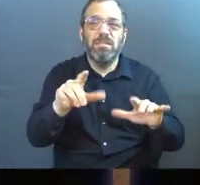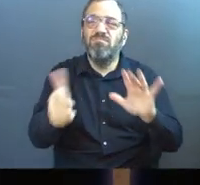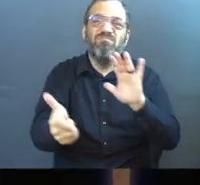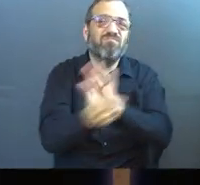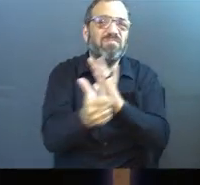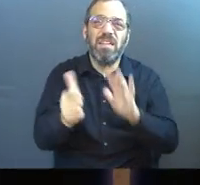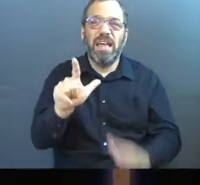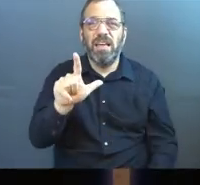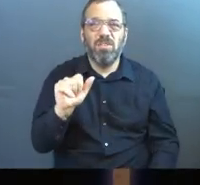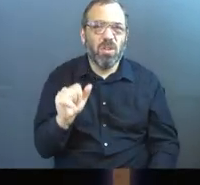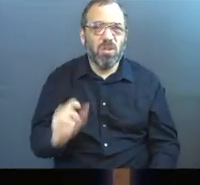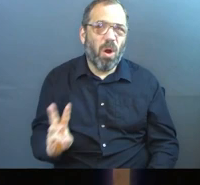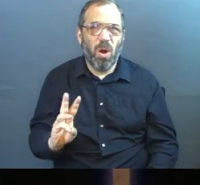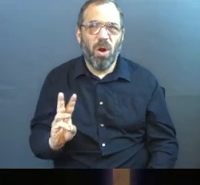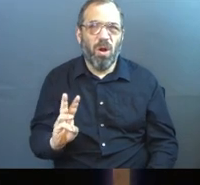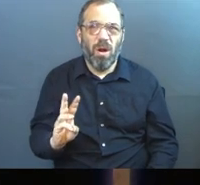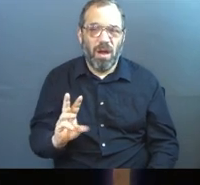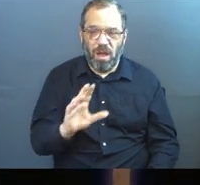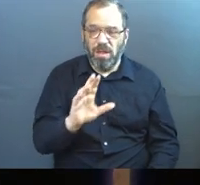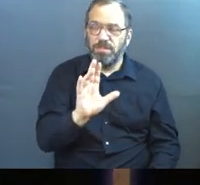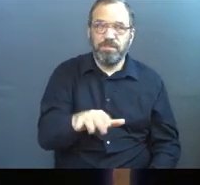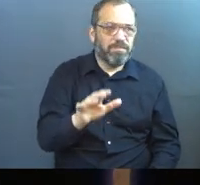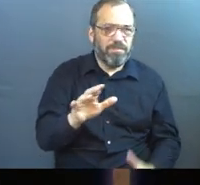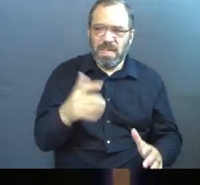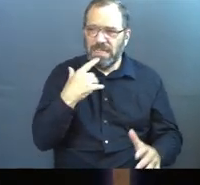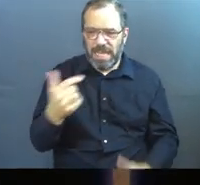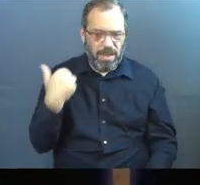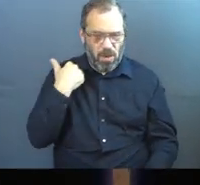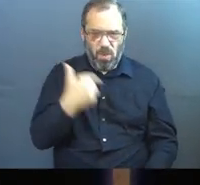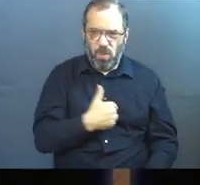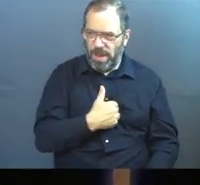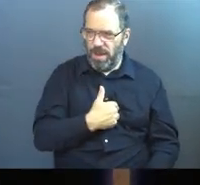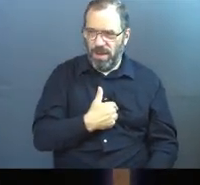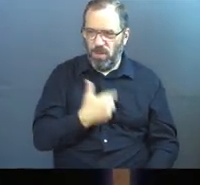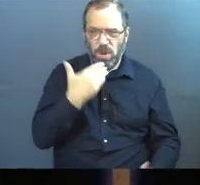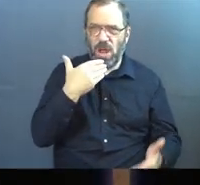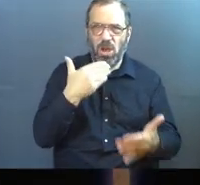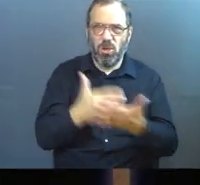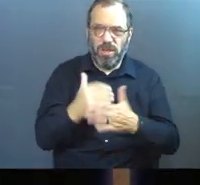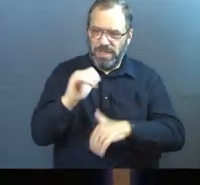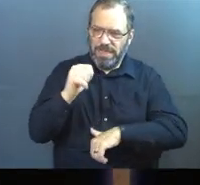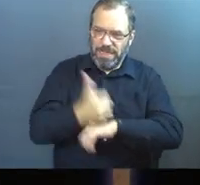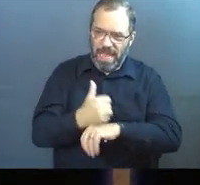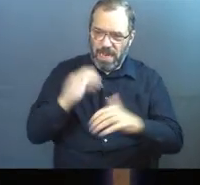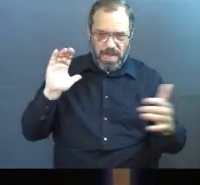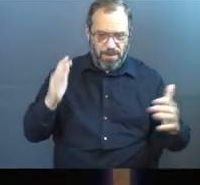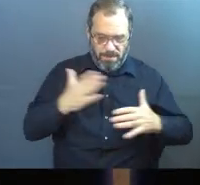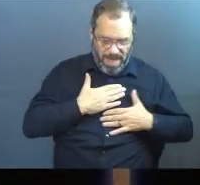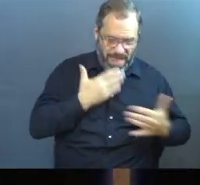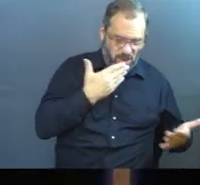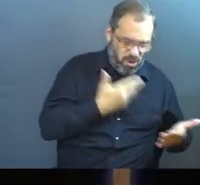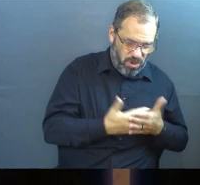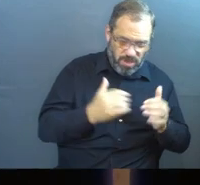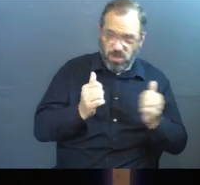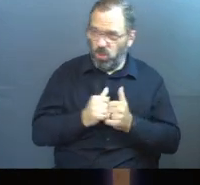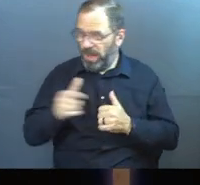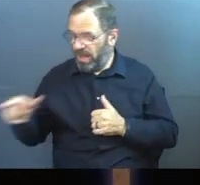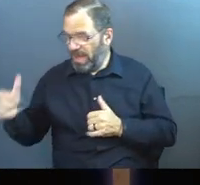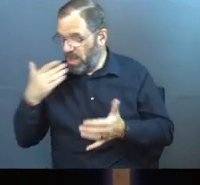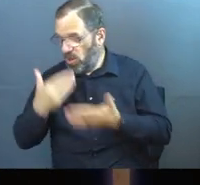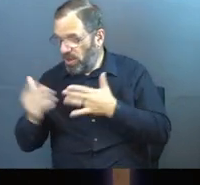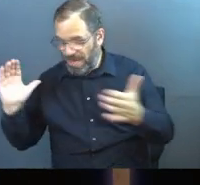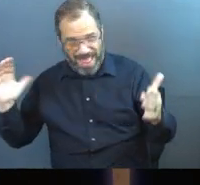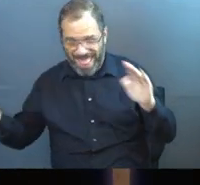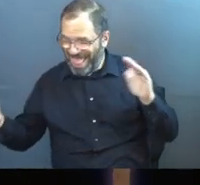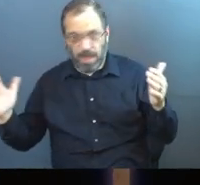these truths that come to scripture at us that say, we're not really on good footing when we're trying to compare our goodness with the goodness of other human